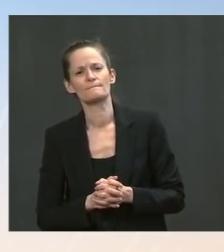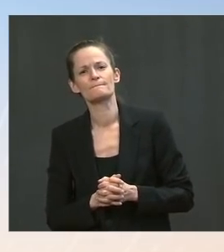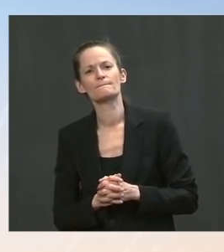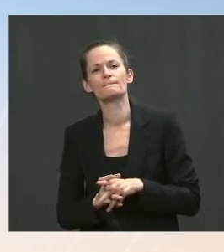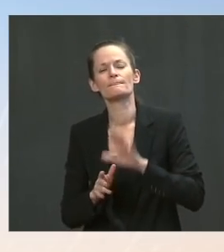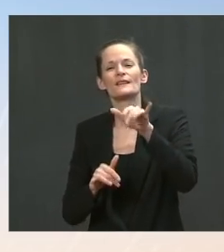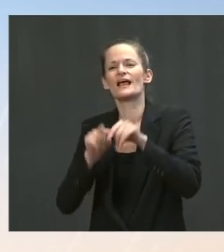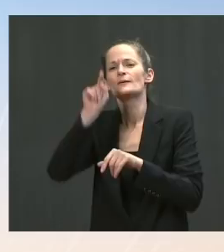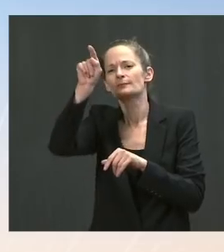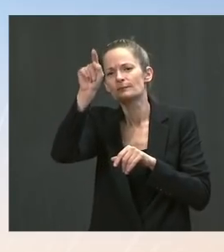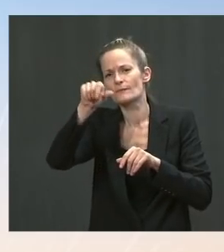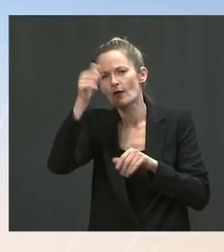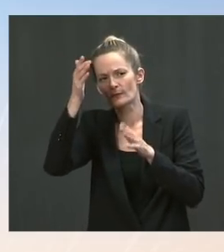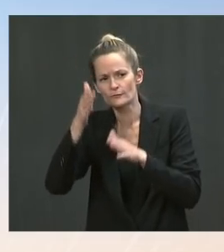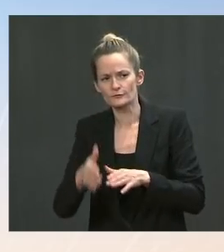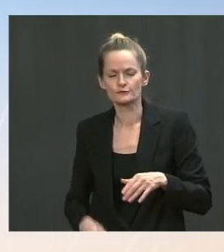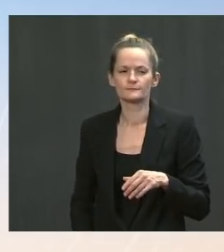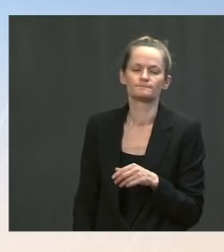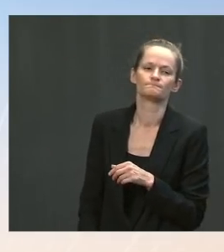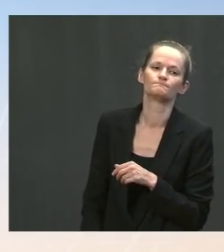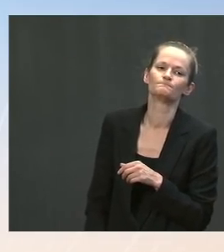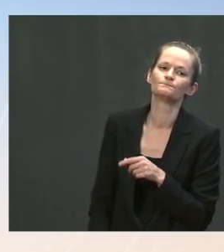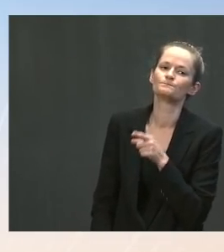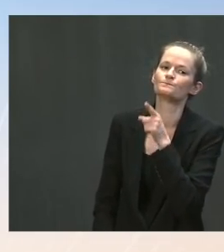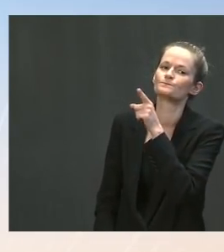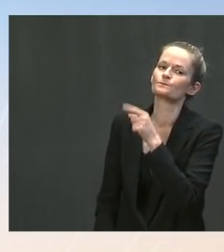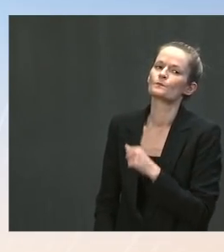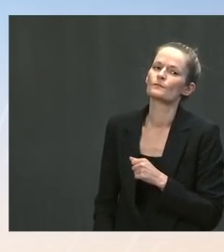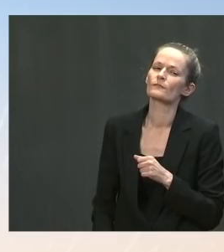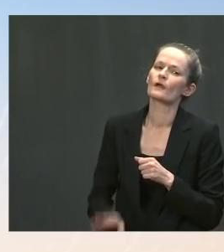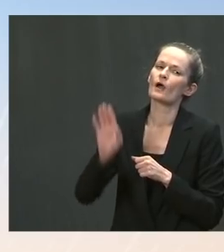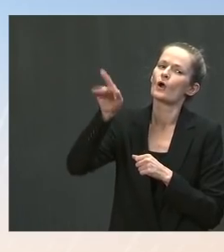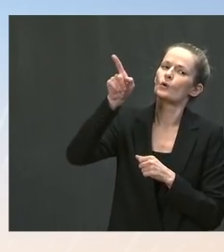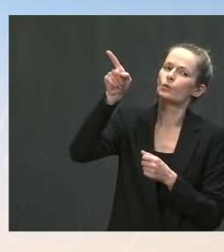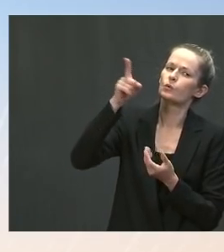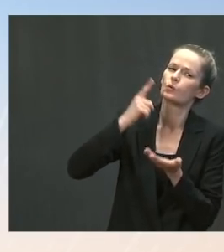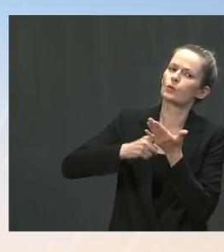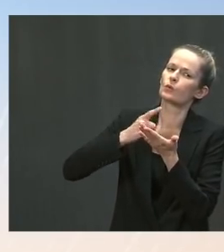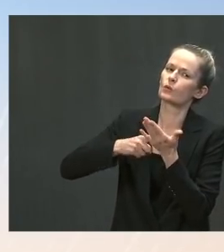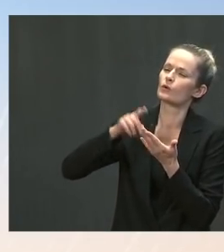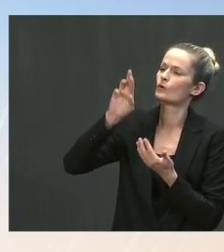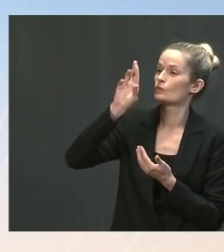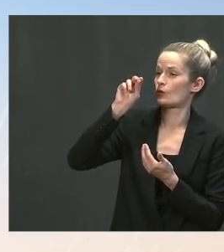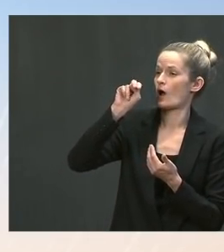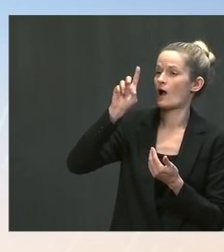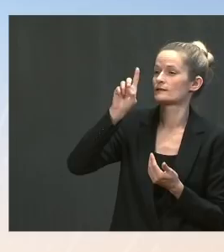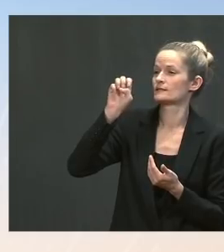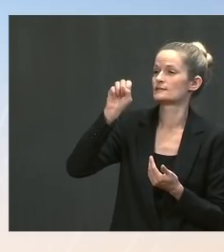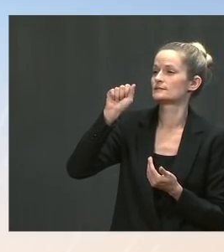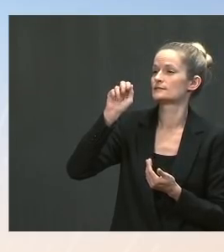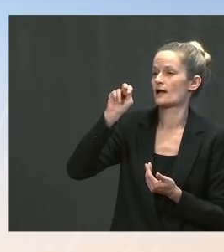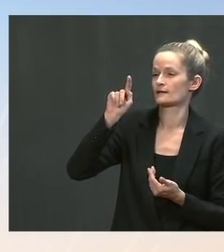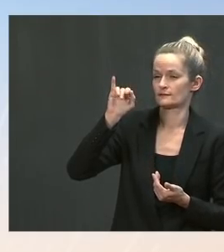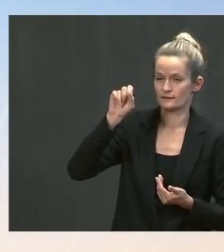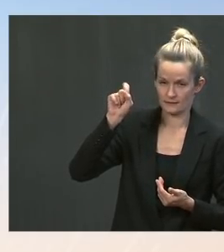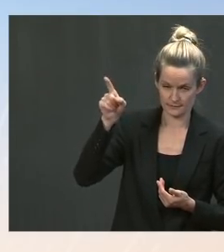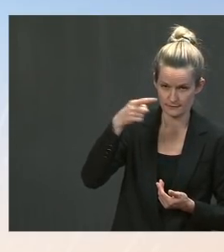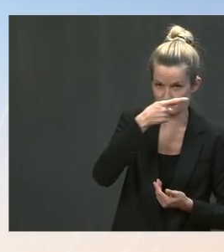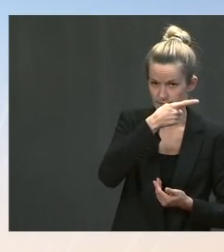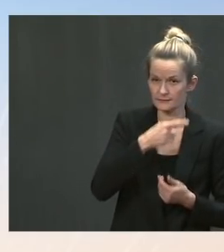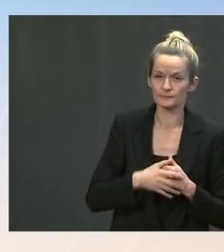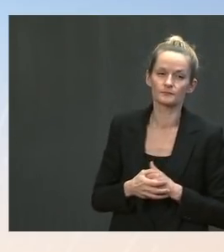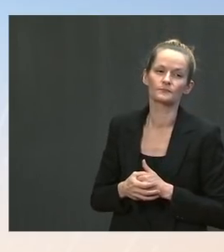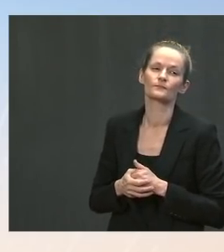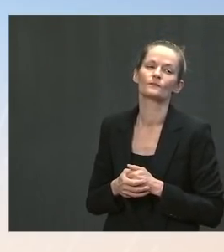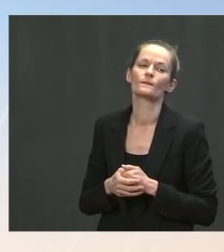The We've spoken a lot about Ron DeSantis and Greg Abbott this week. Who are the two or three Republican governors